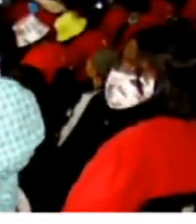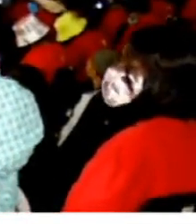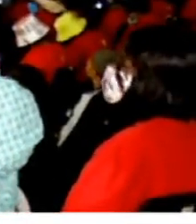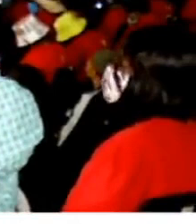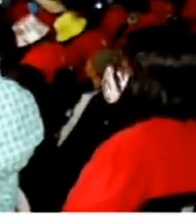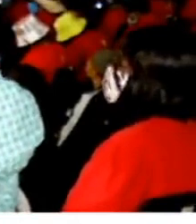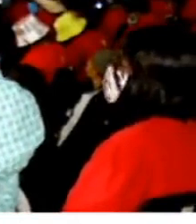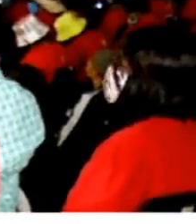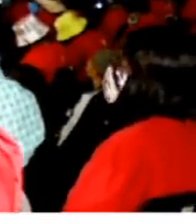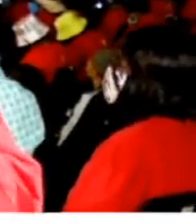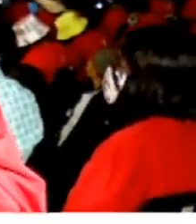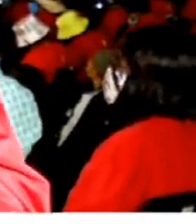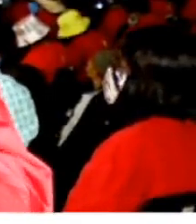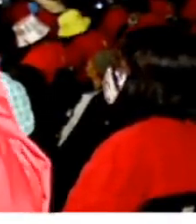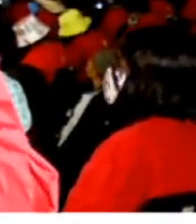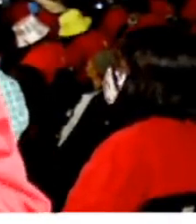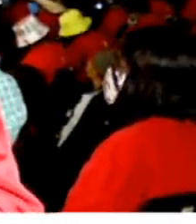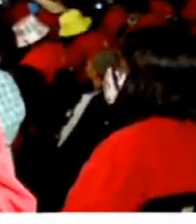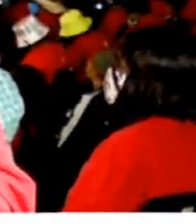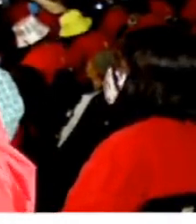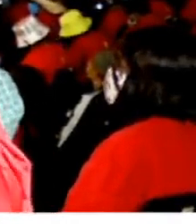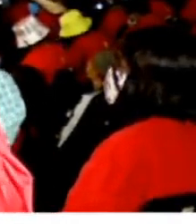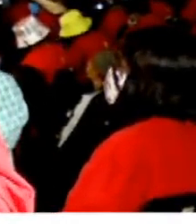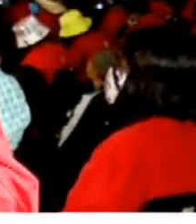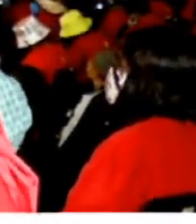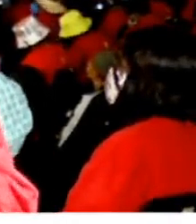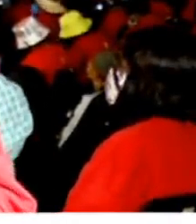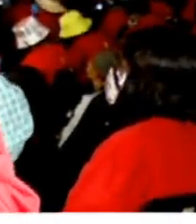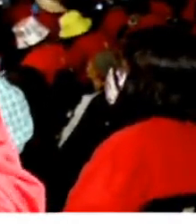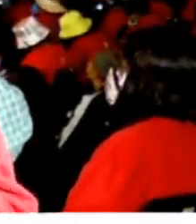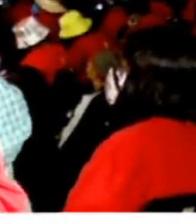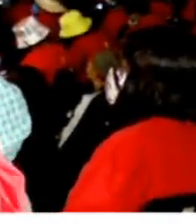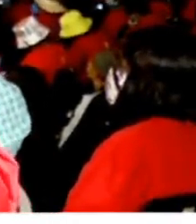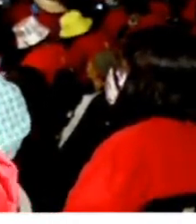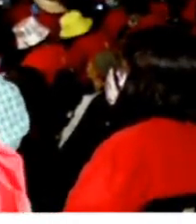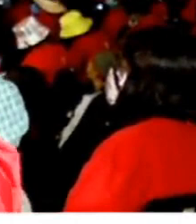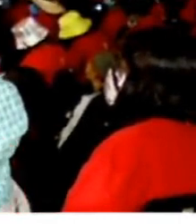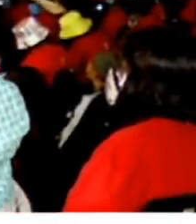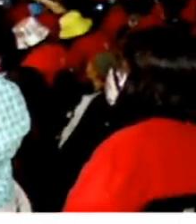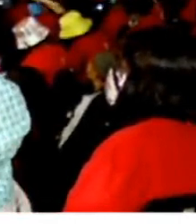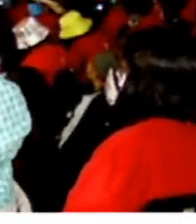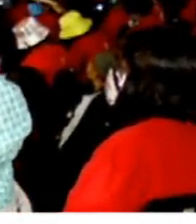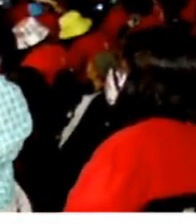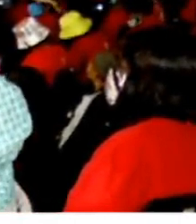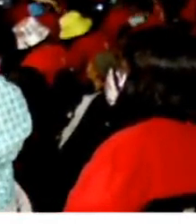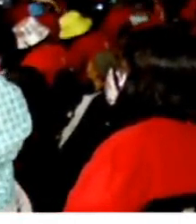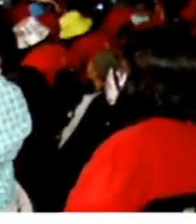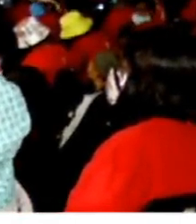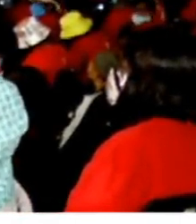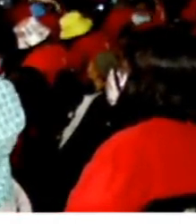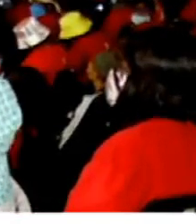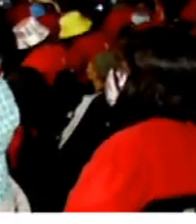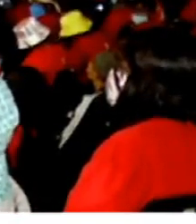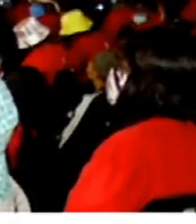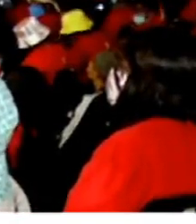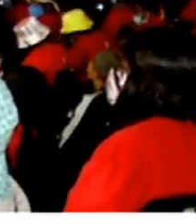just exploitation in farms, but exploitation of particularly women. I think the key theme of this particular